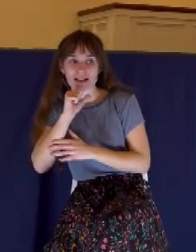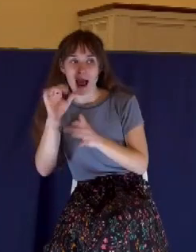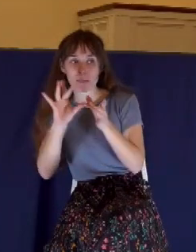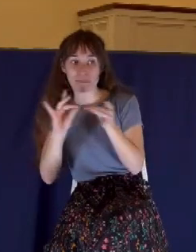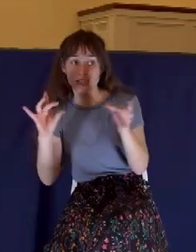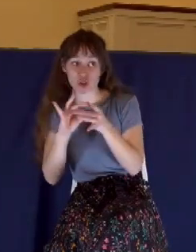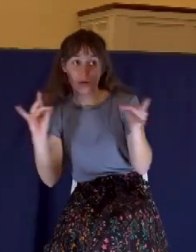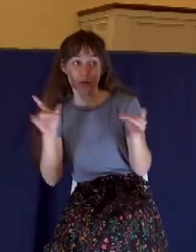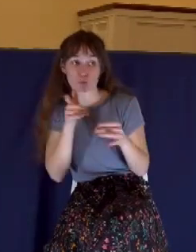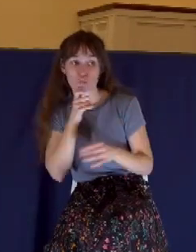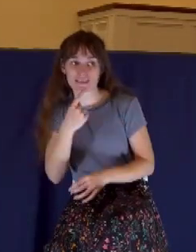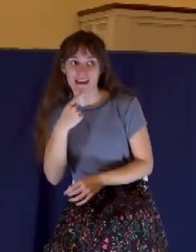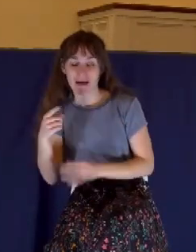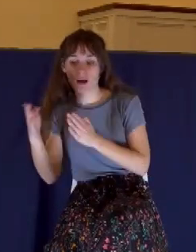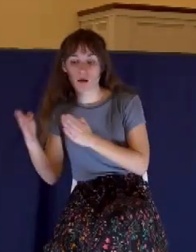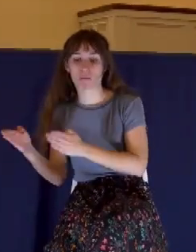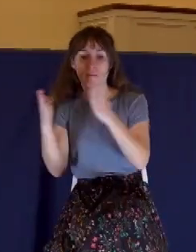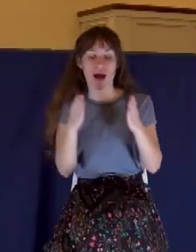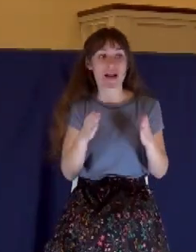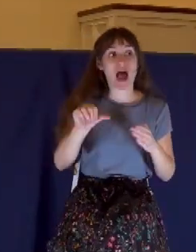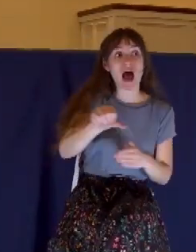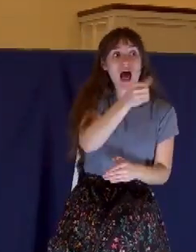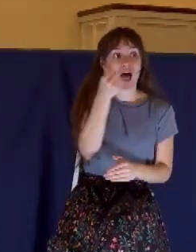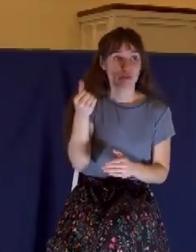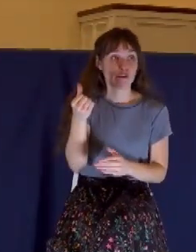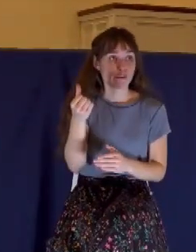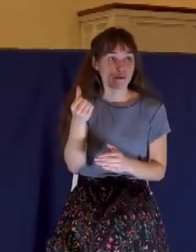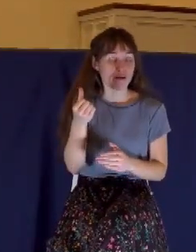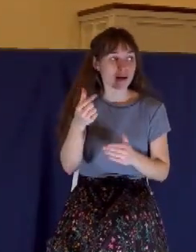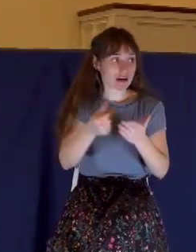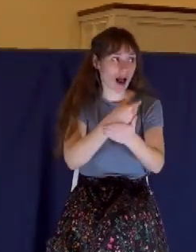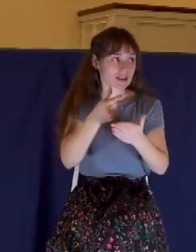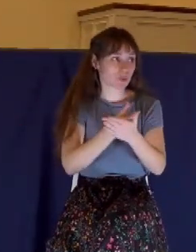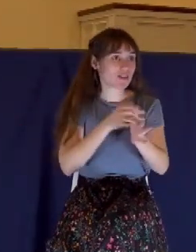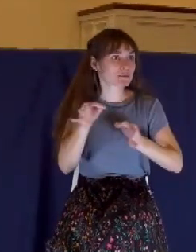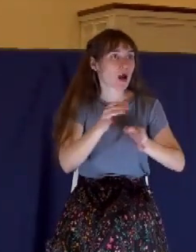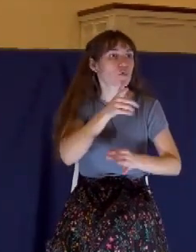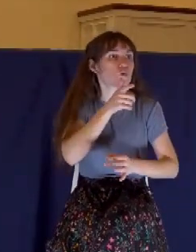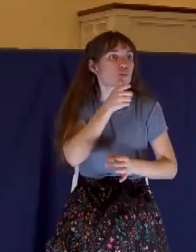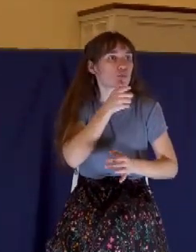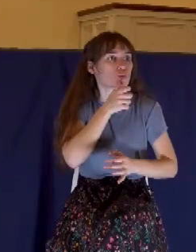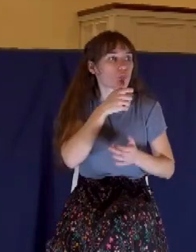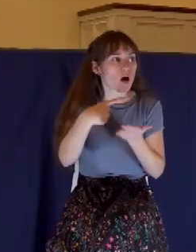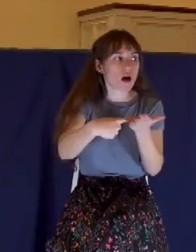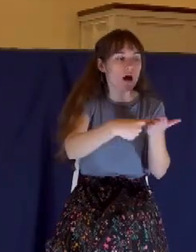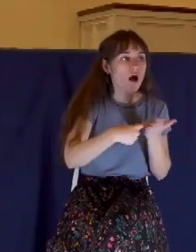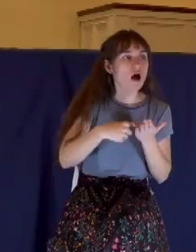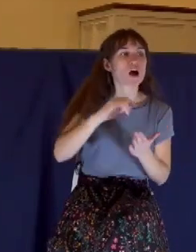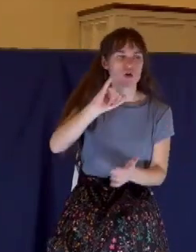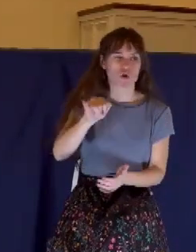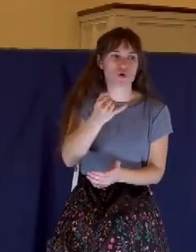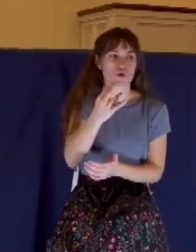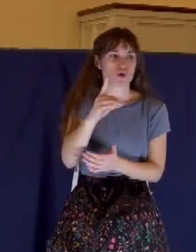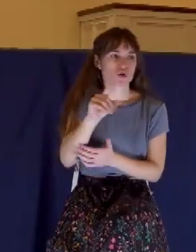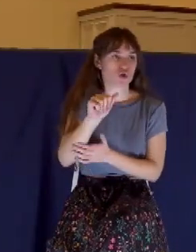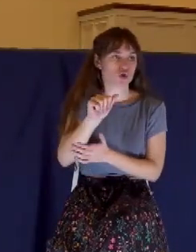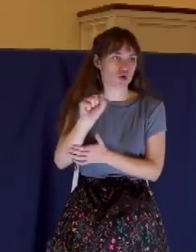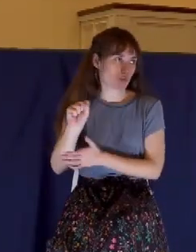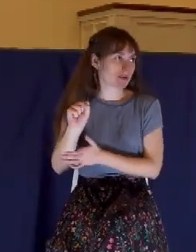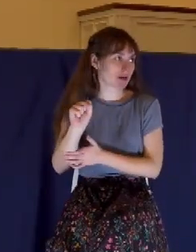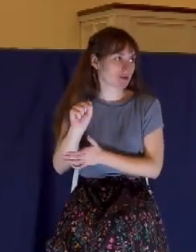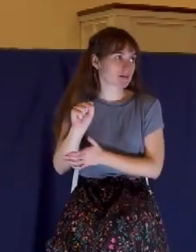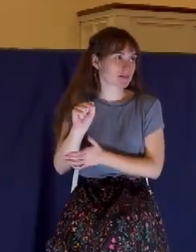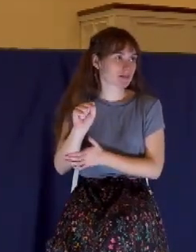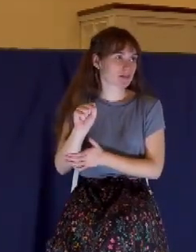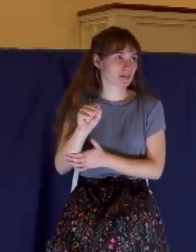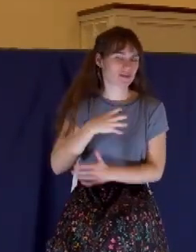It was Judas. Judas is the one who murmured and caused the other disciples to get in an